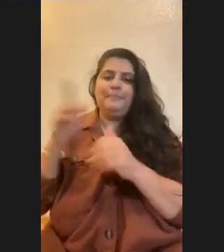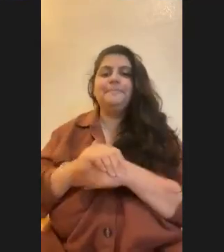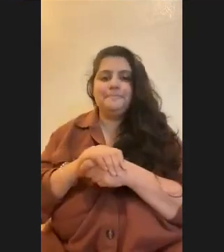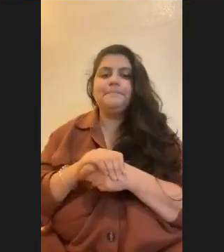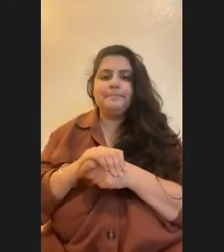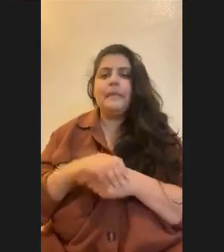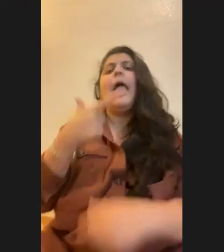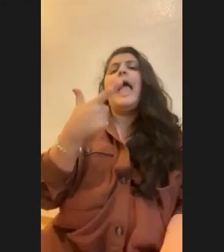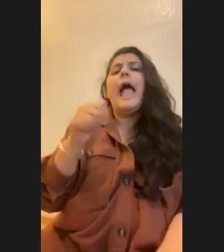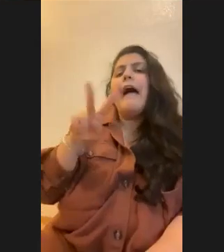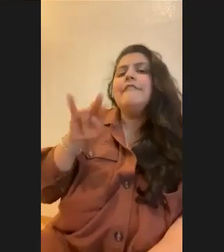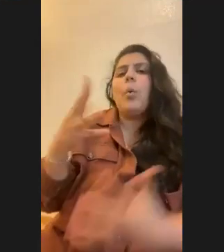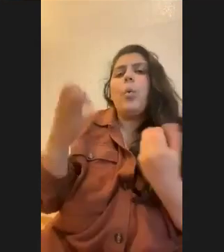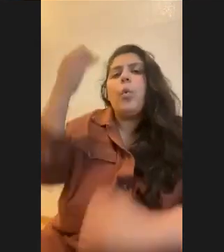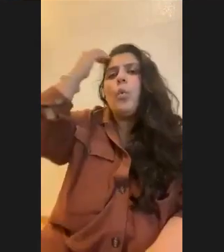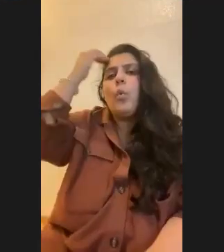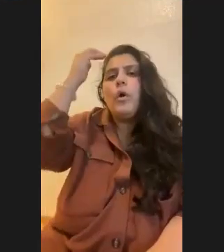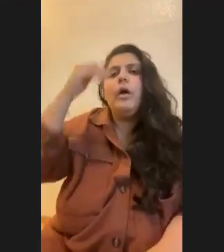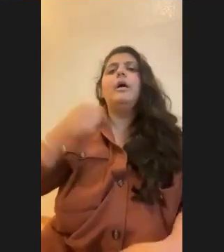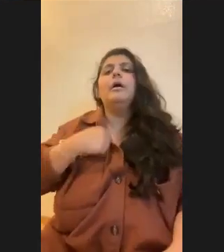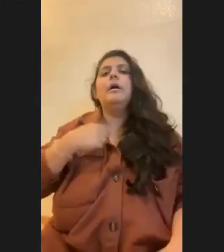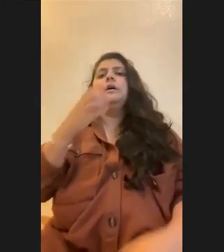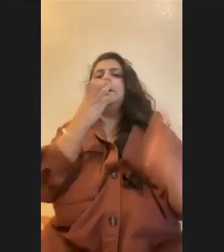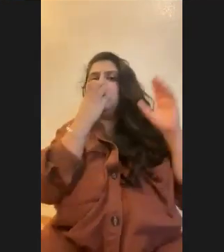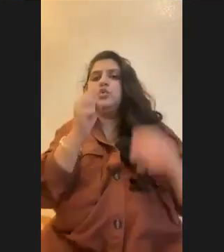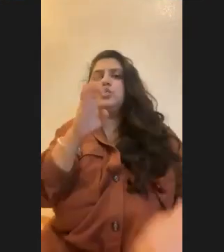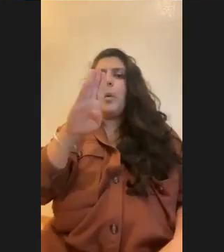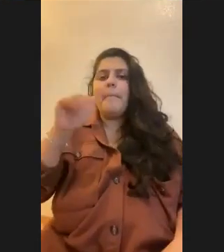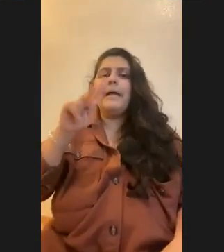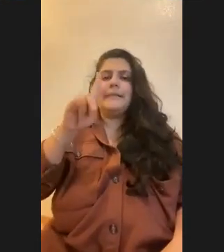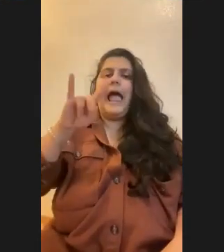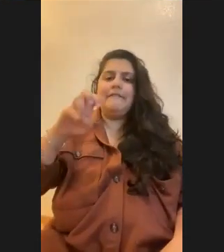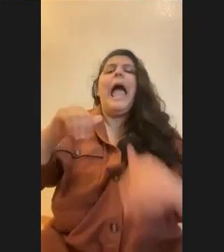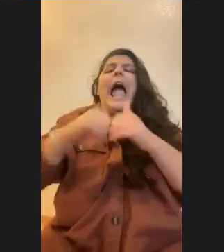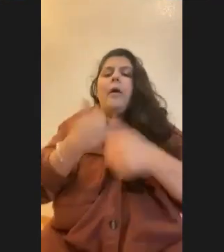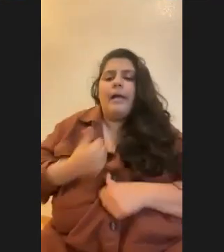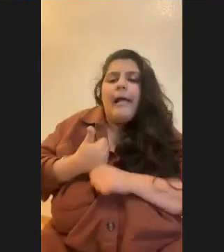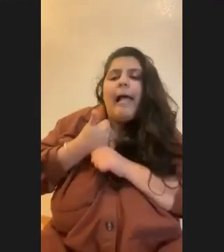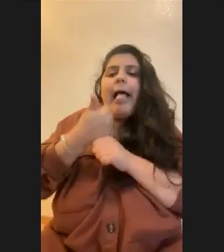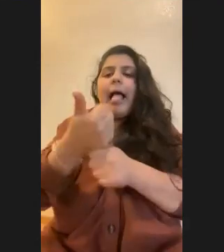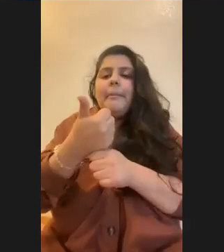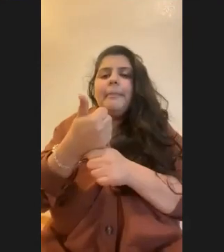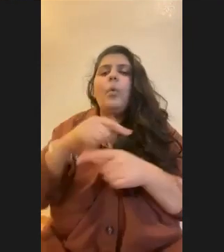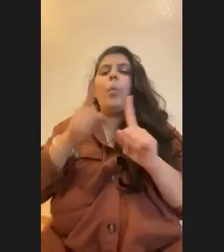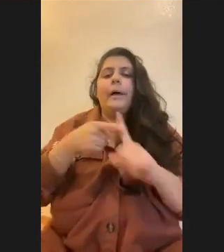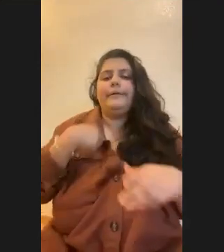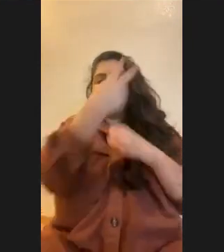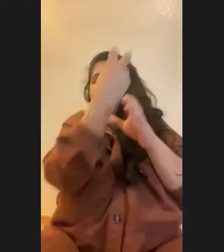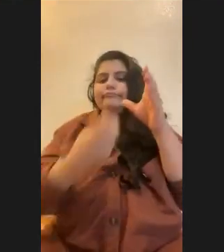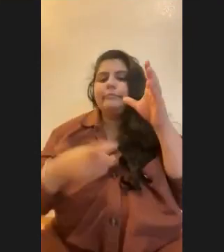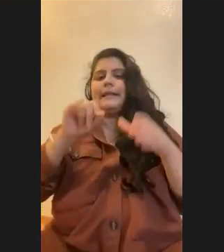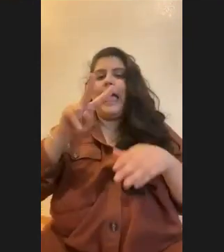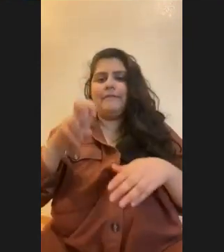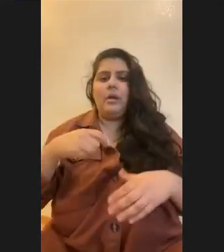scuba diver, what can I do while I dive to help with coral restoration? This is what I want to do after college. Yeah.